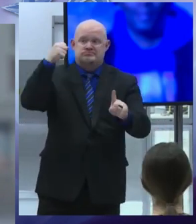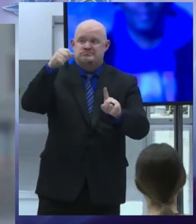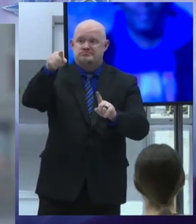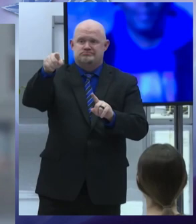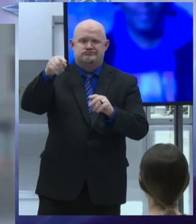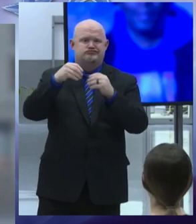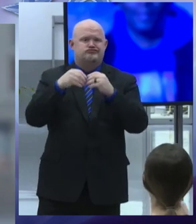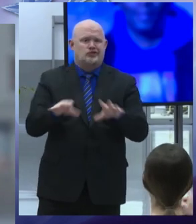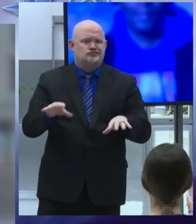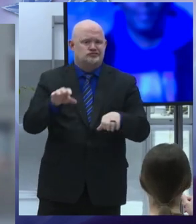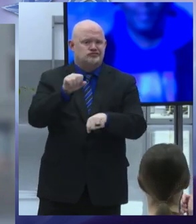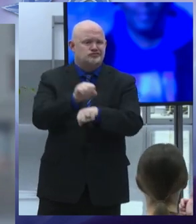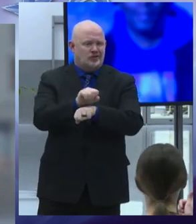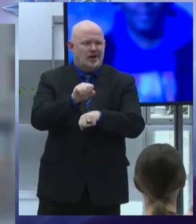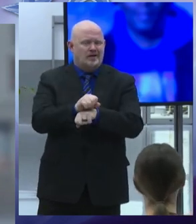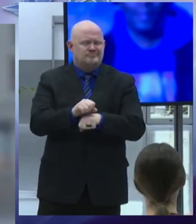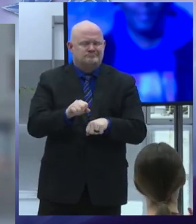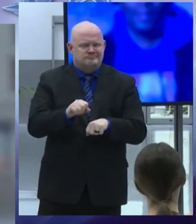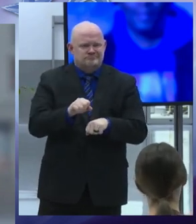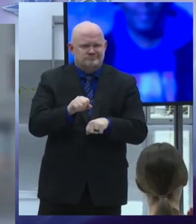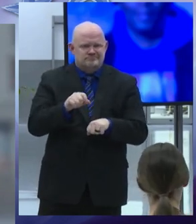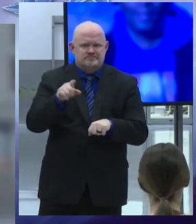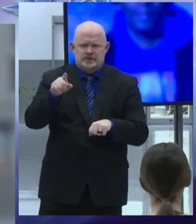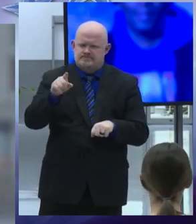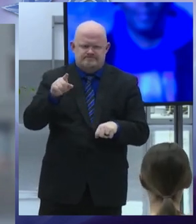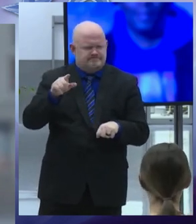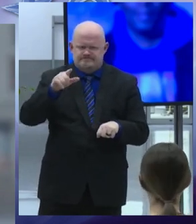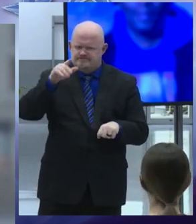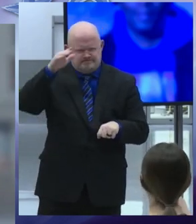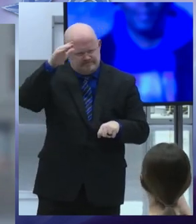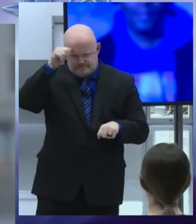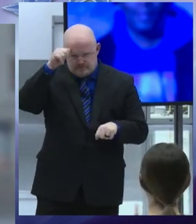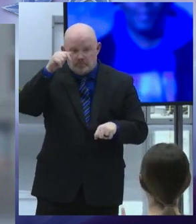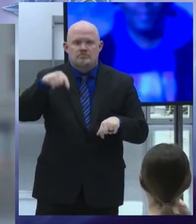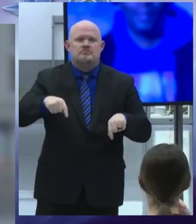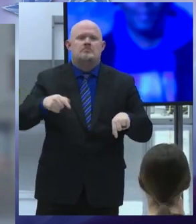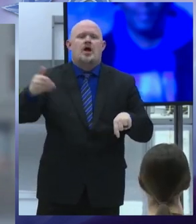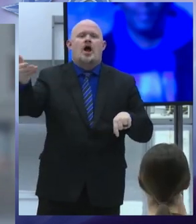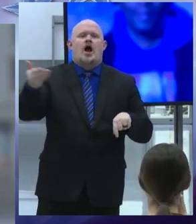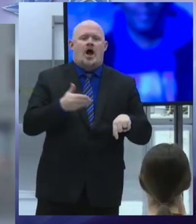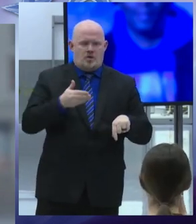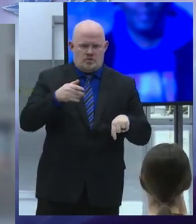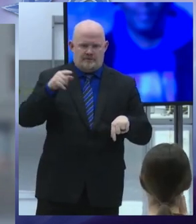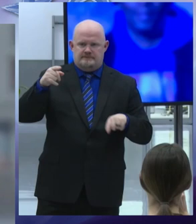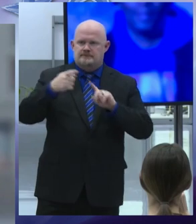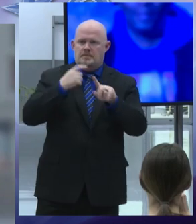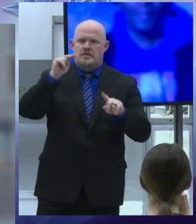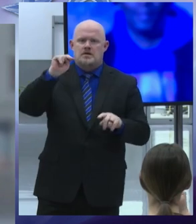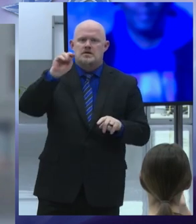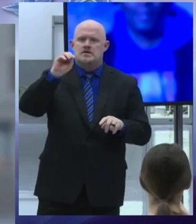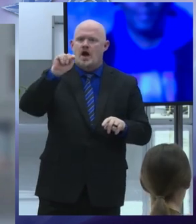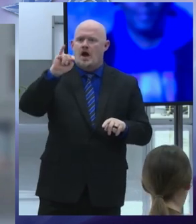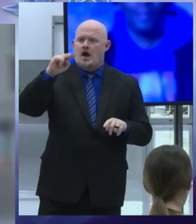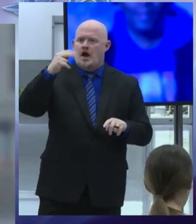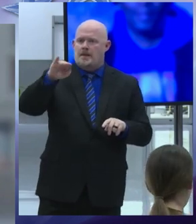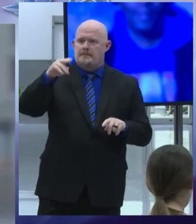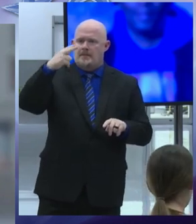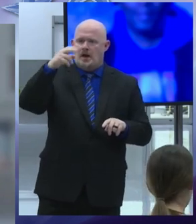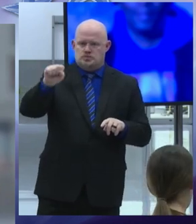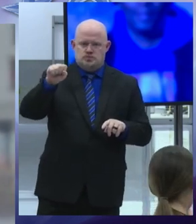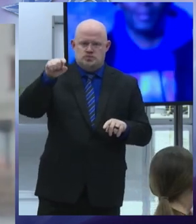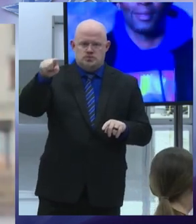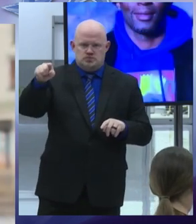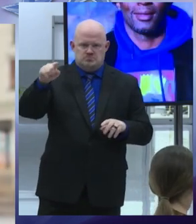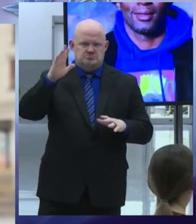grad now works as an antenna assembler and will soon have a walkable job for one of america's fastest growing tech manufacturing companies